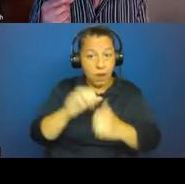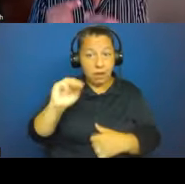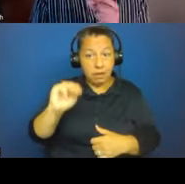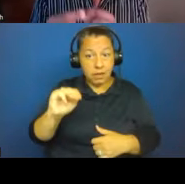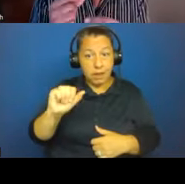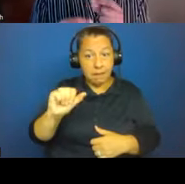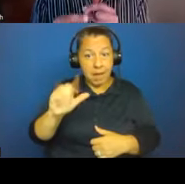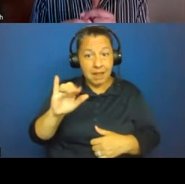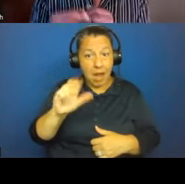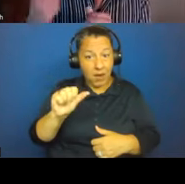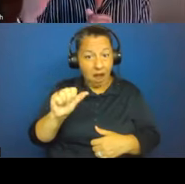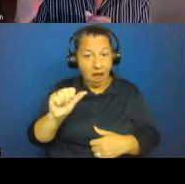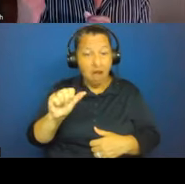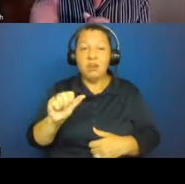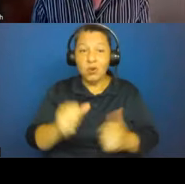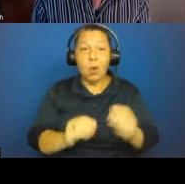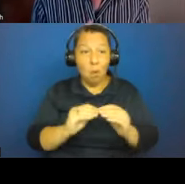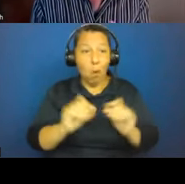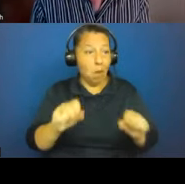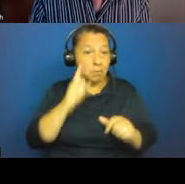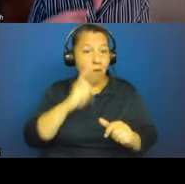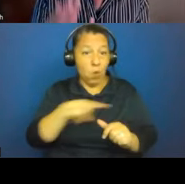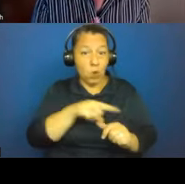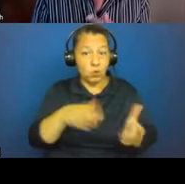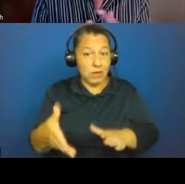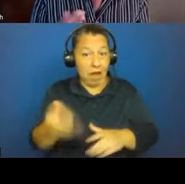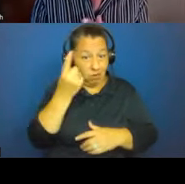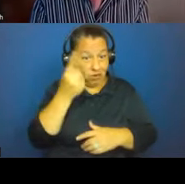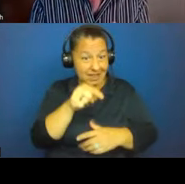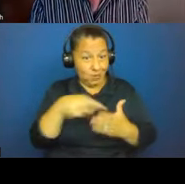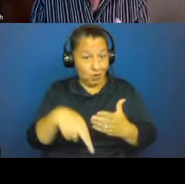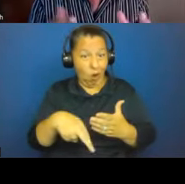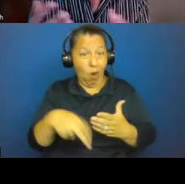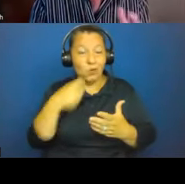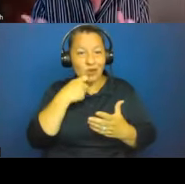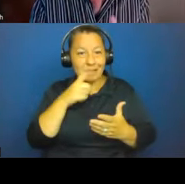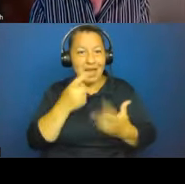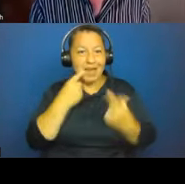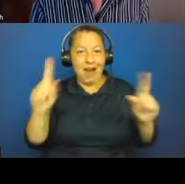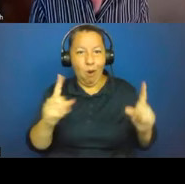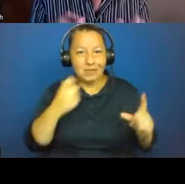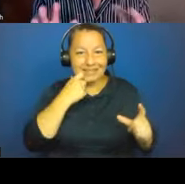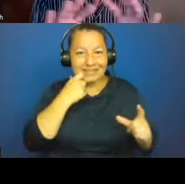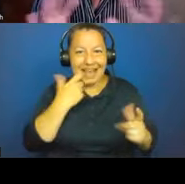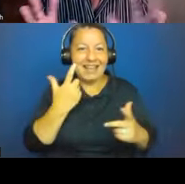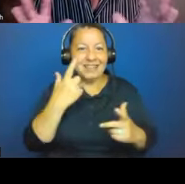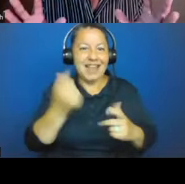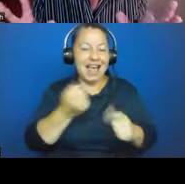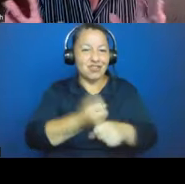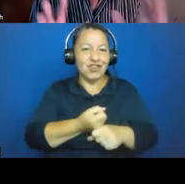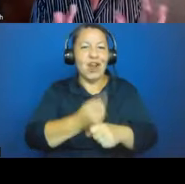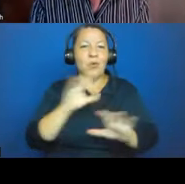Now, as these results were coming out in November of last year, I was in Mauritius doing some work and actually looking at global health